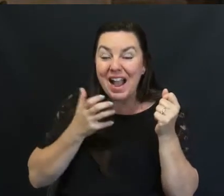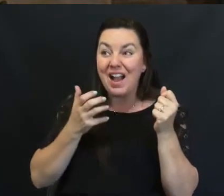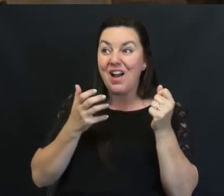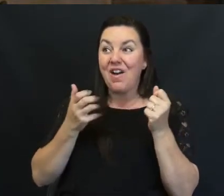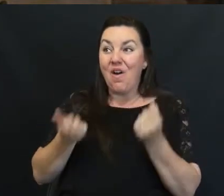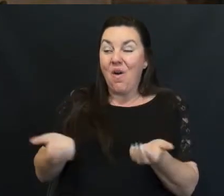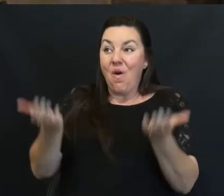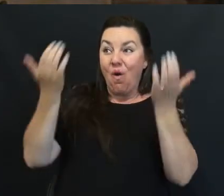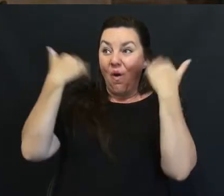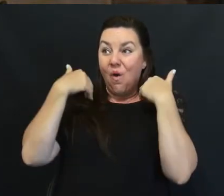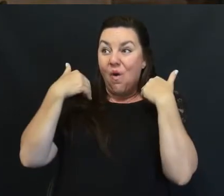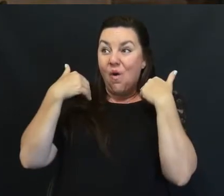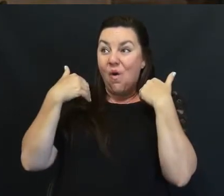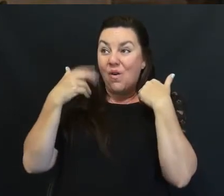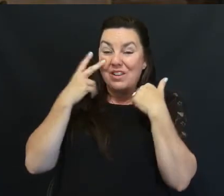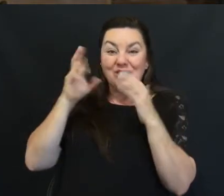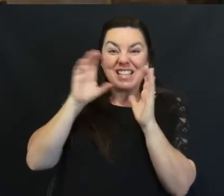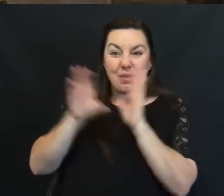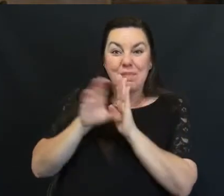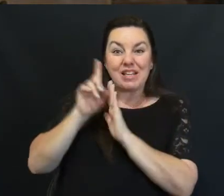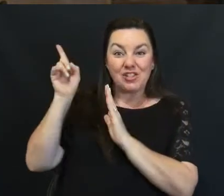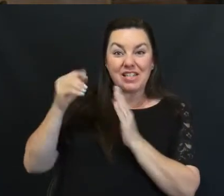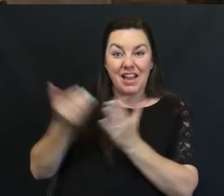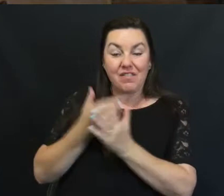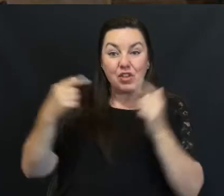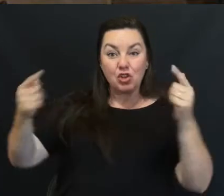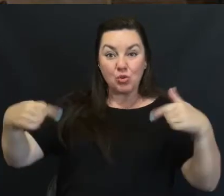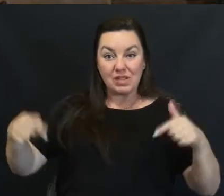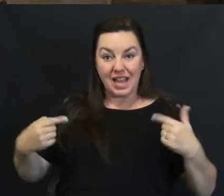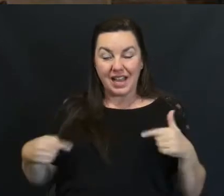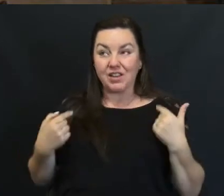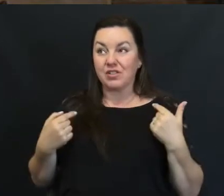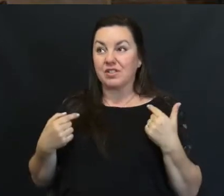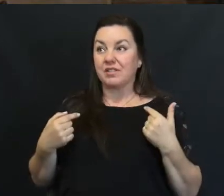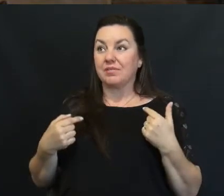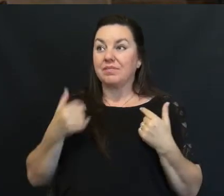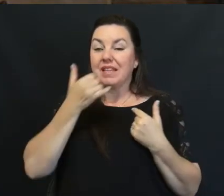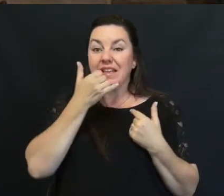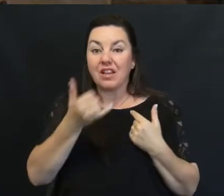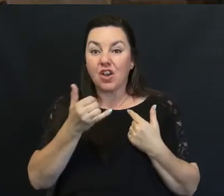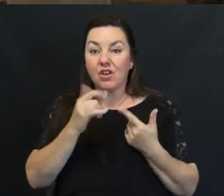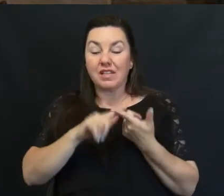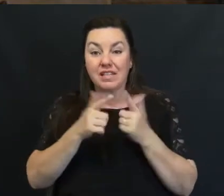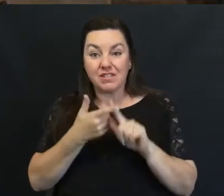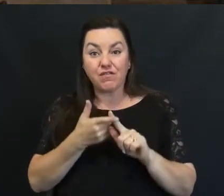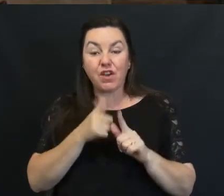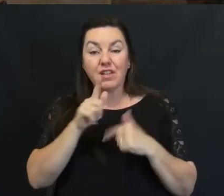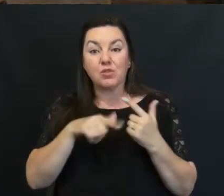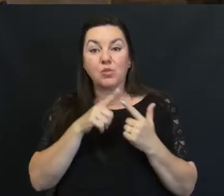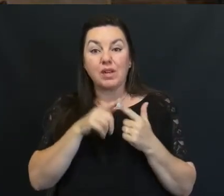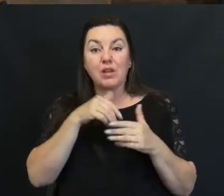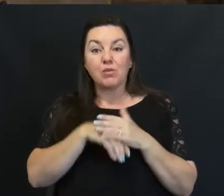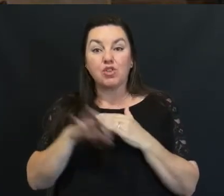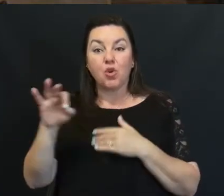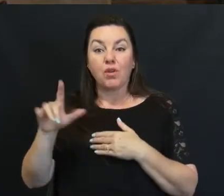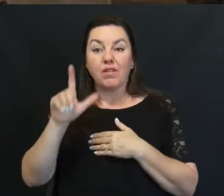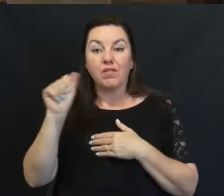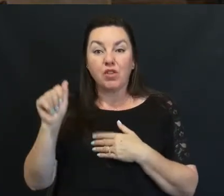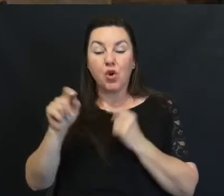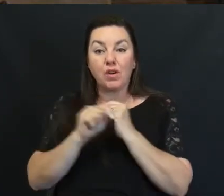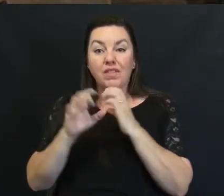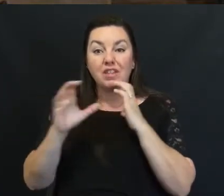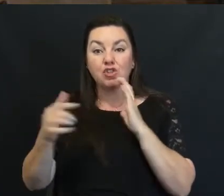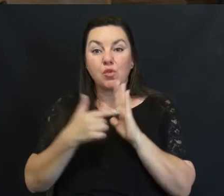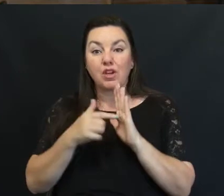overwhelmed He called his friend Who was going to The truck show I'm sorry Truck show in Florida In